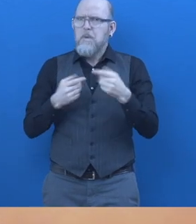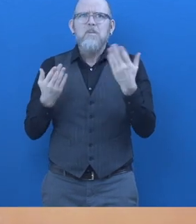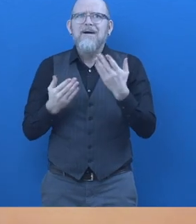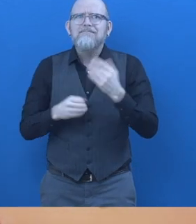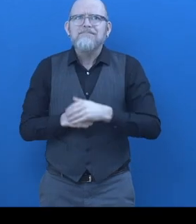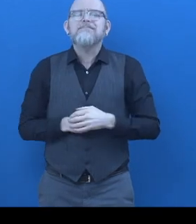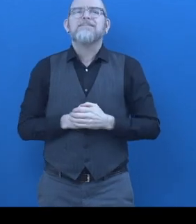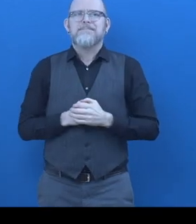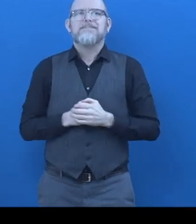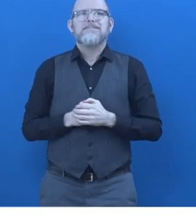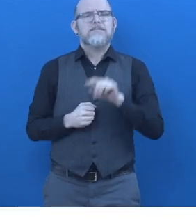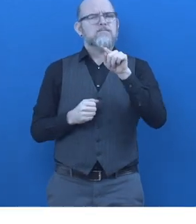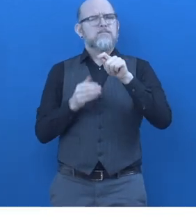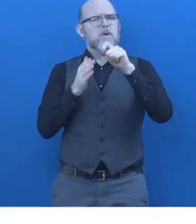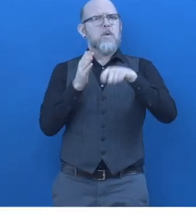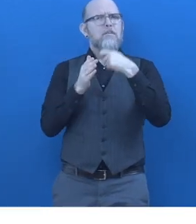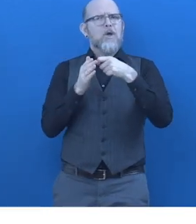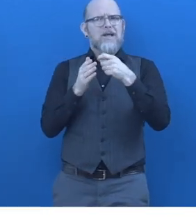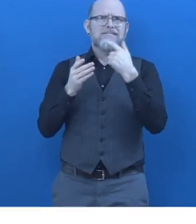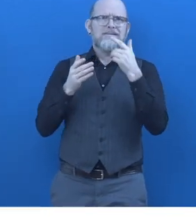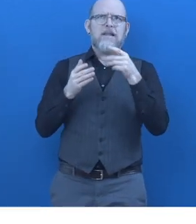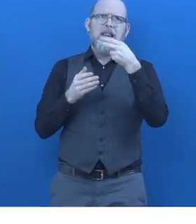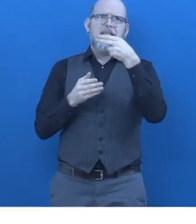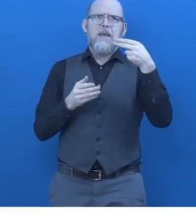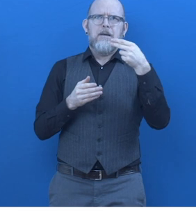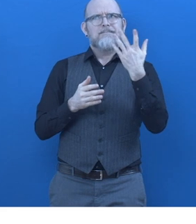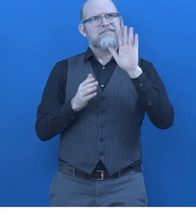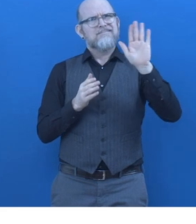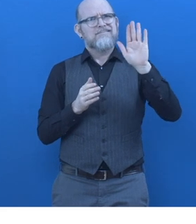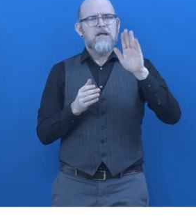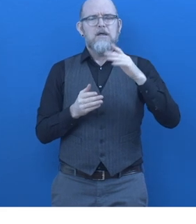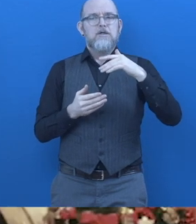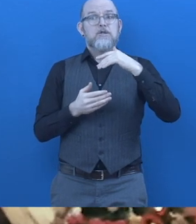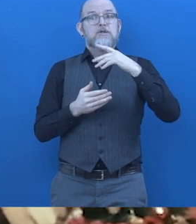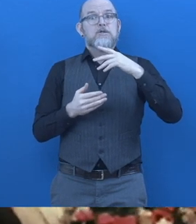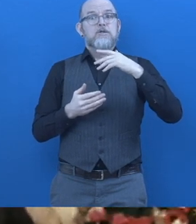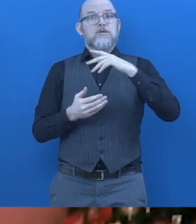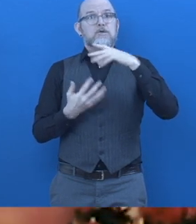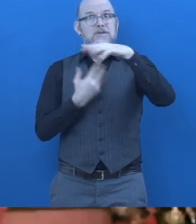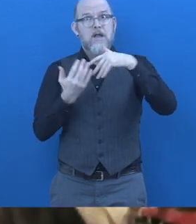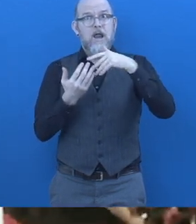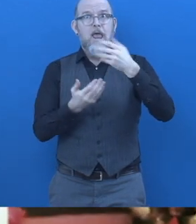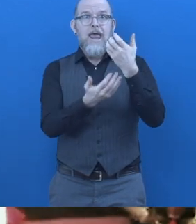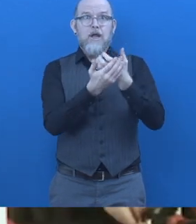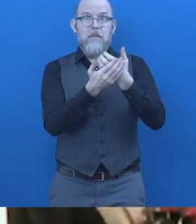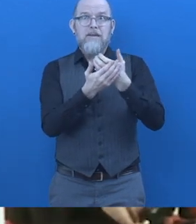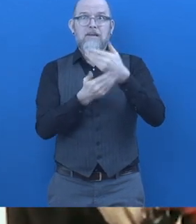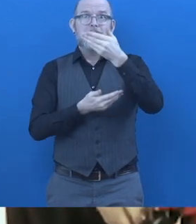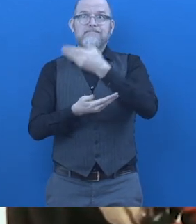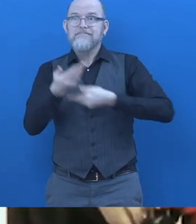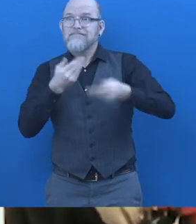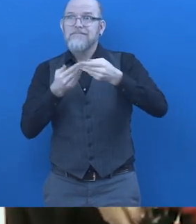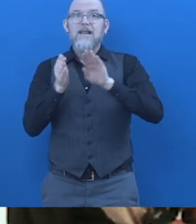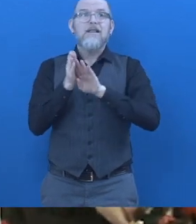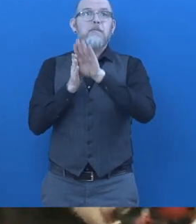later on. How does LUPD work? The initiative's